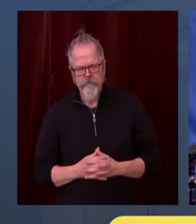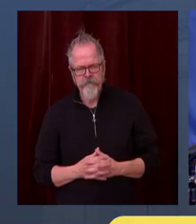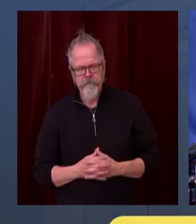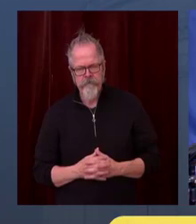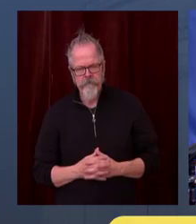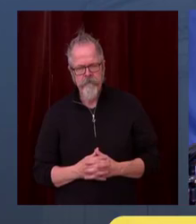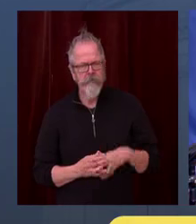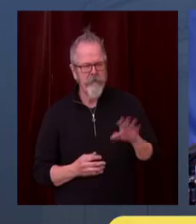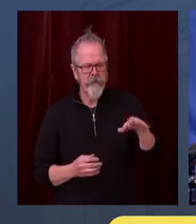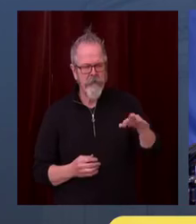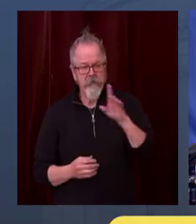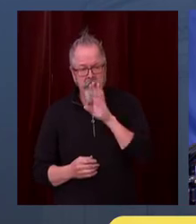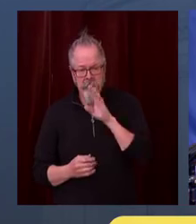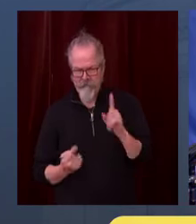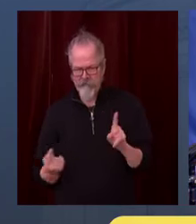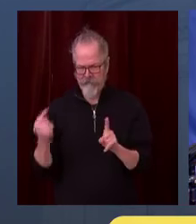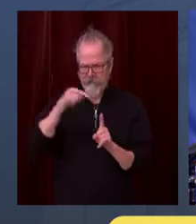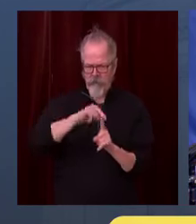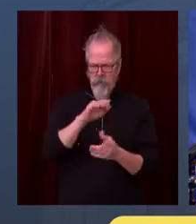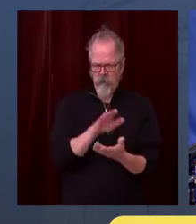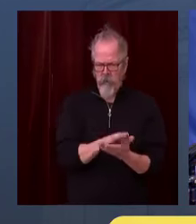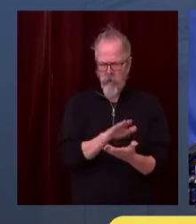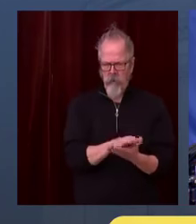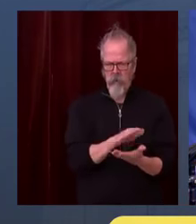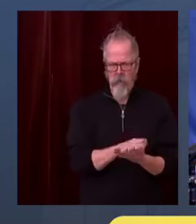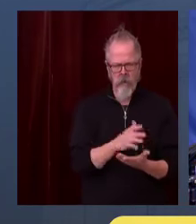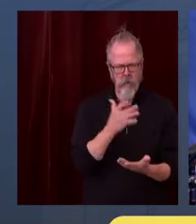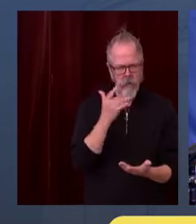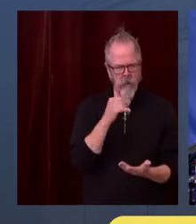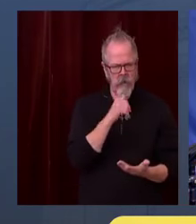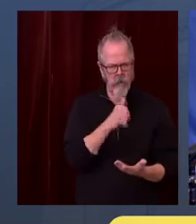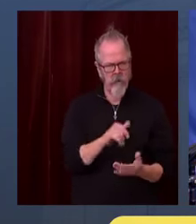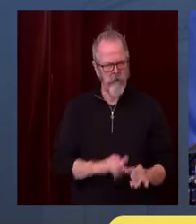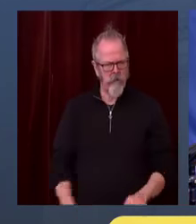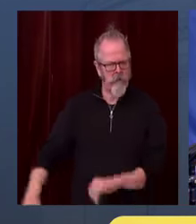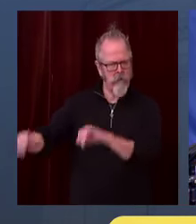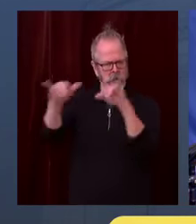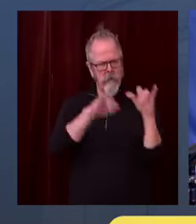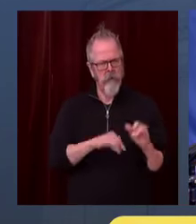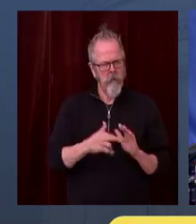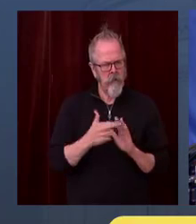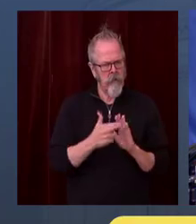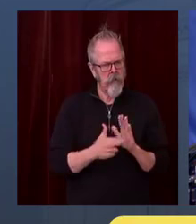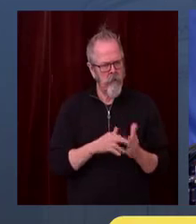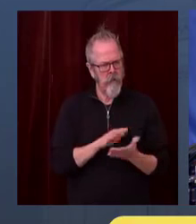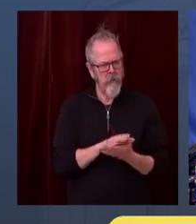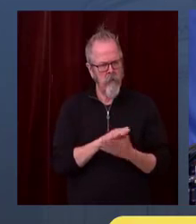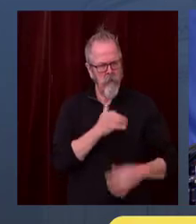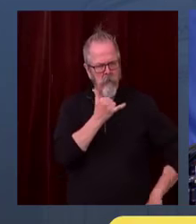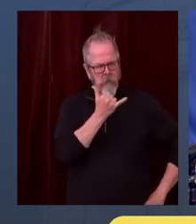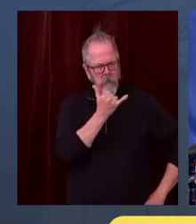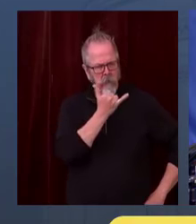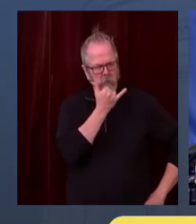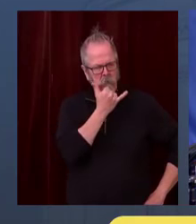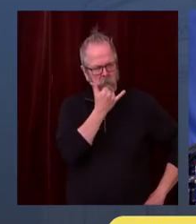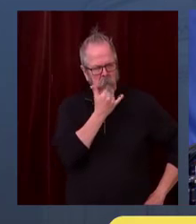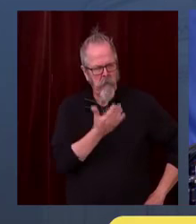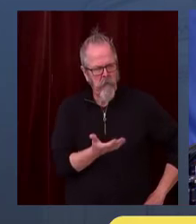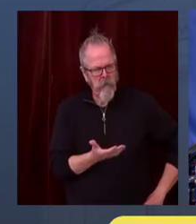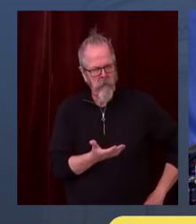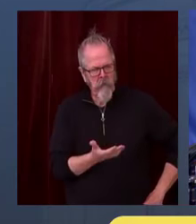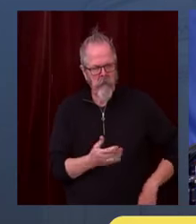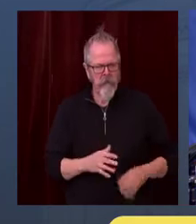hyper-local, or why, yeah, why the difference in the approach there? Well, because schools have been